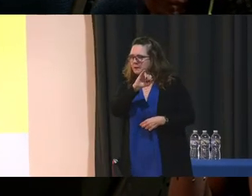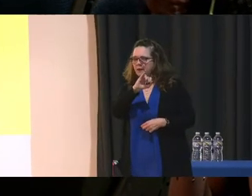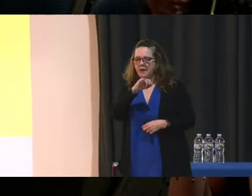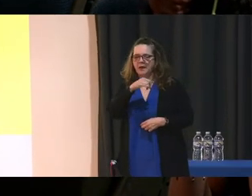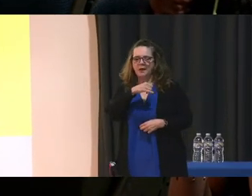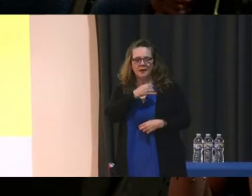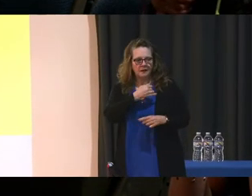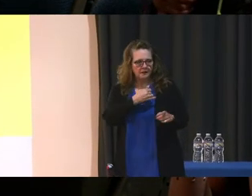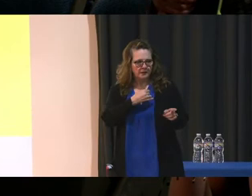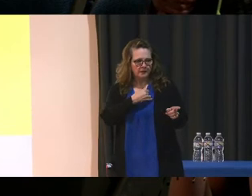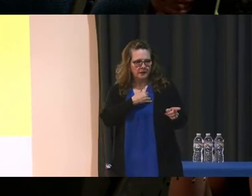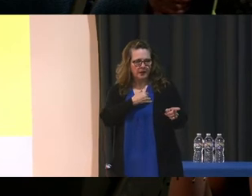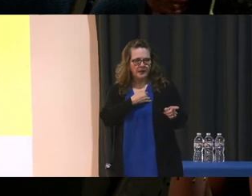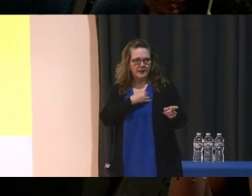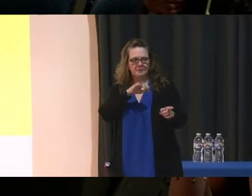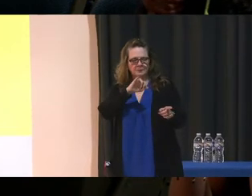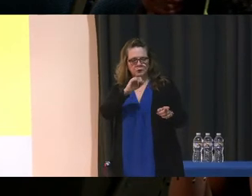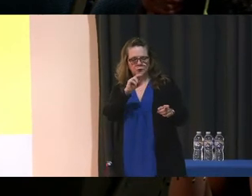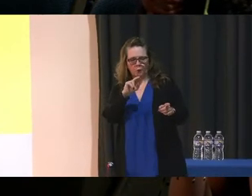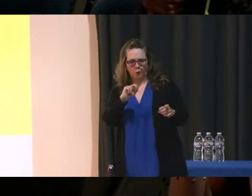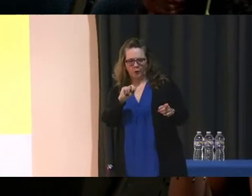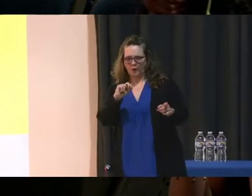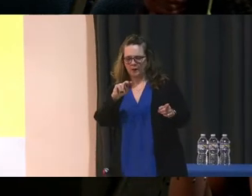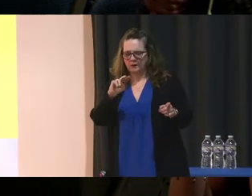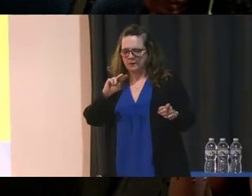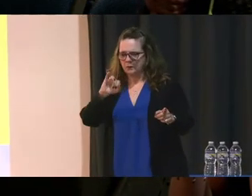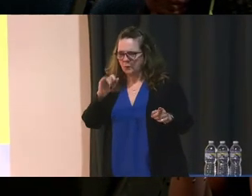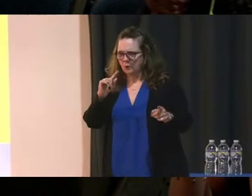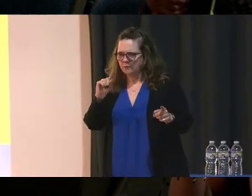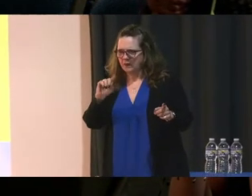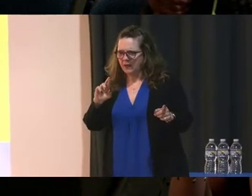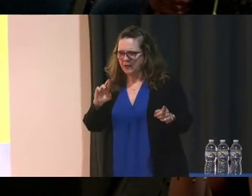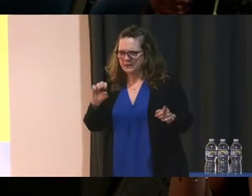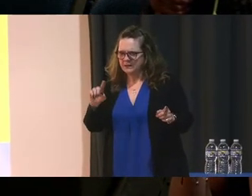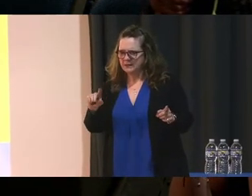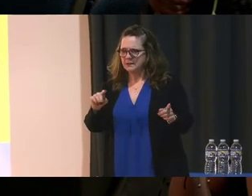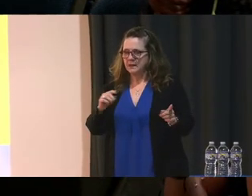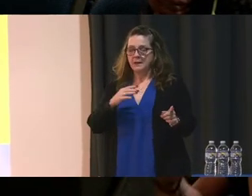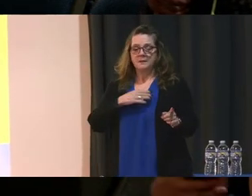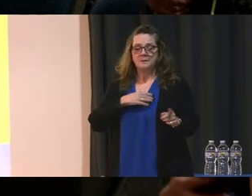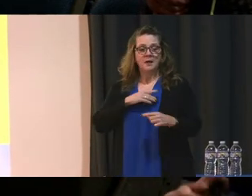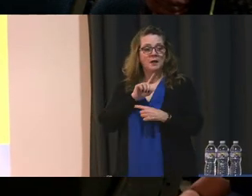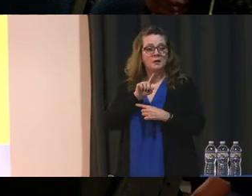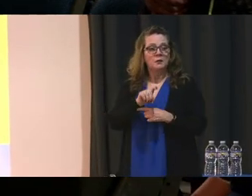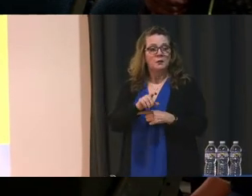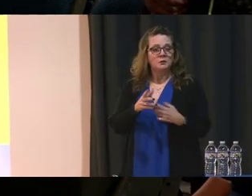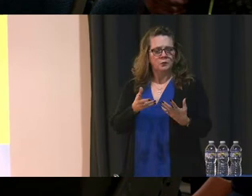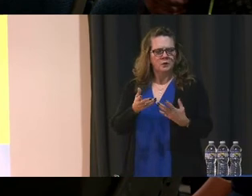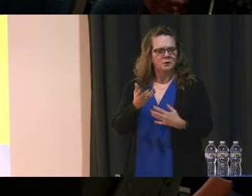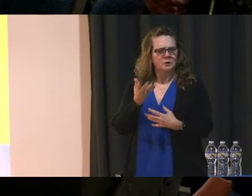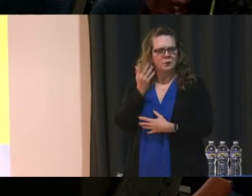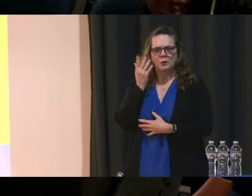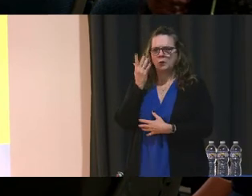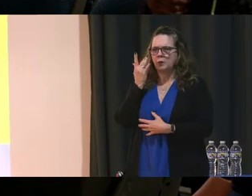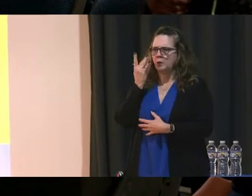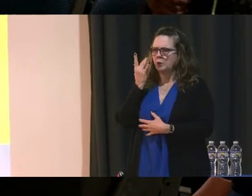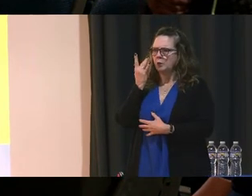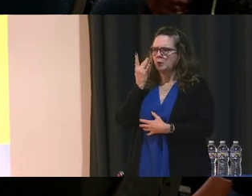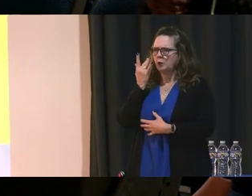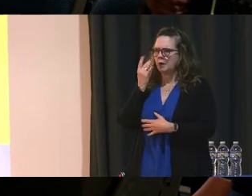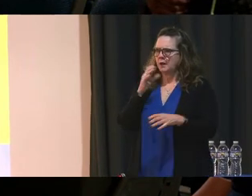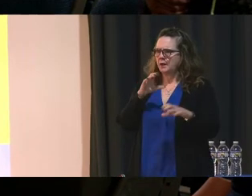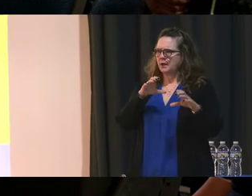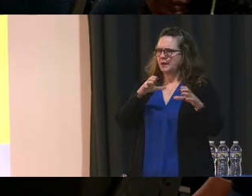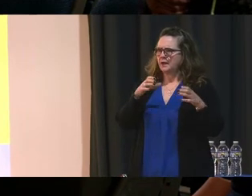grade in iPhone history. Welcome. My question is, why is Google Classroom